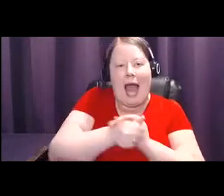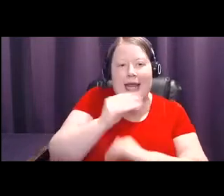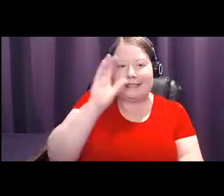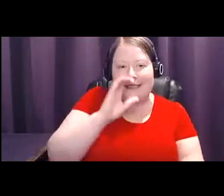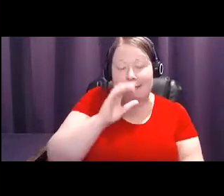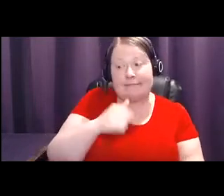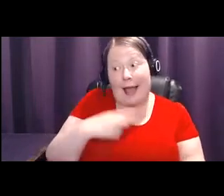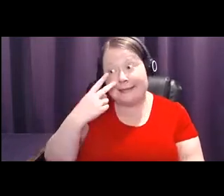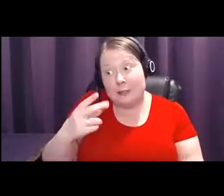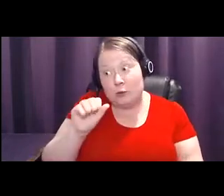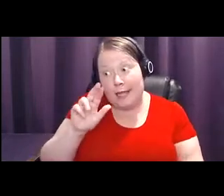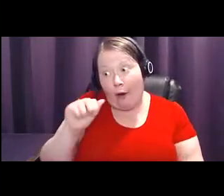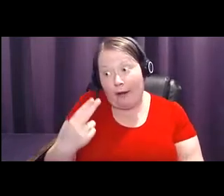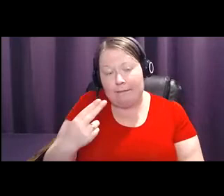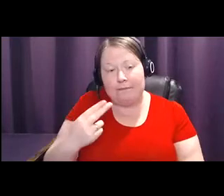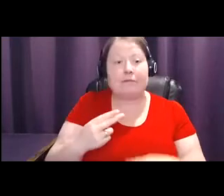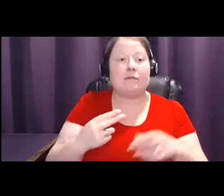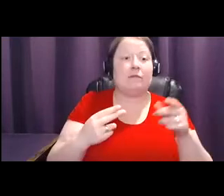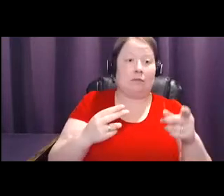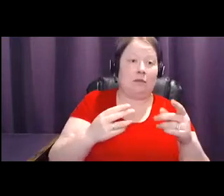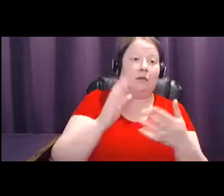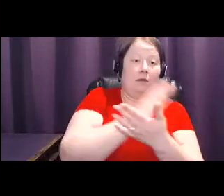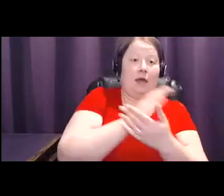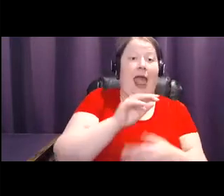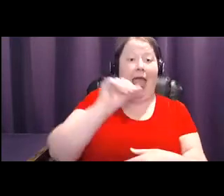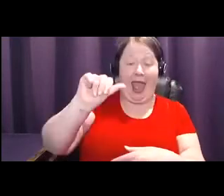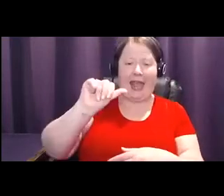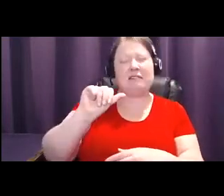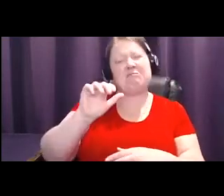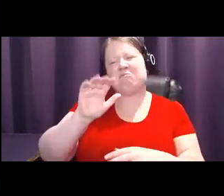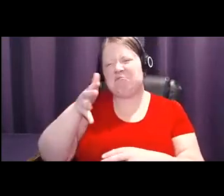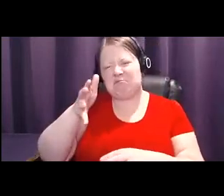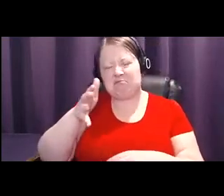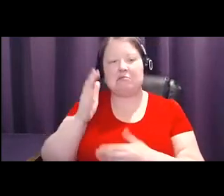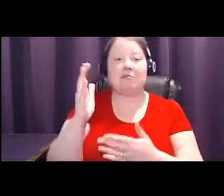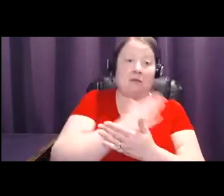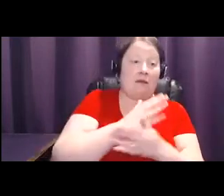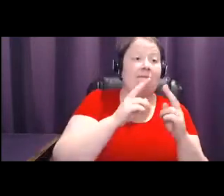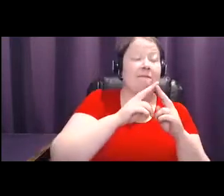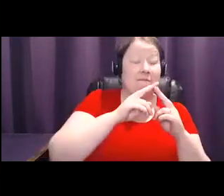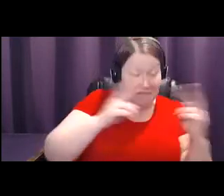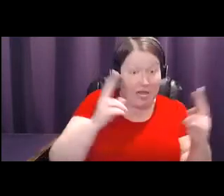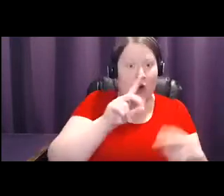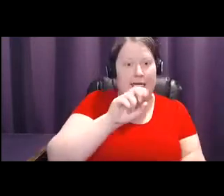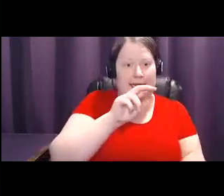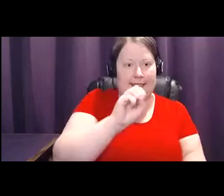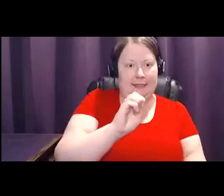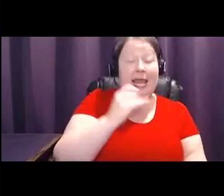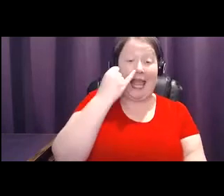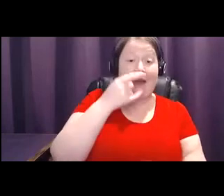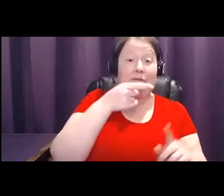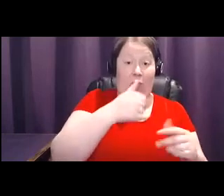A, not so dense, to D, extremely dense. If you have extremely dense tissue, an MRI might be helpful.